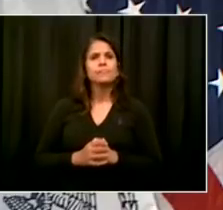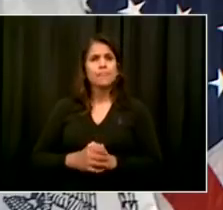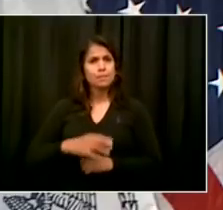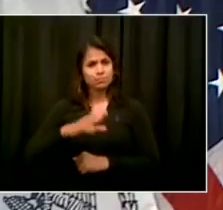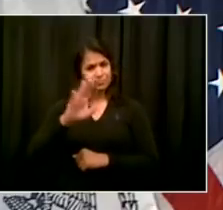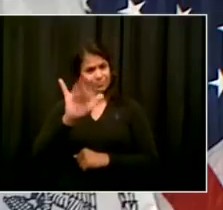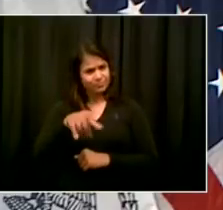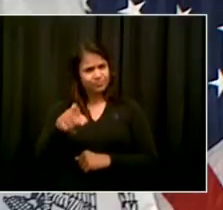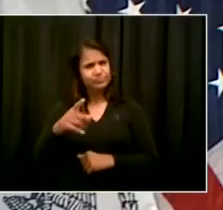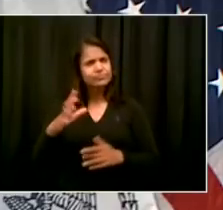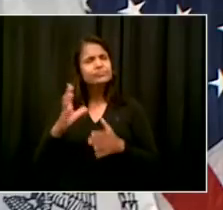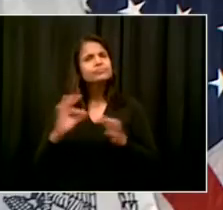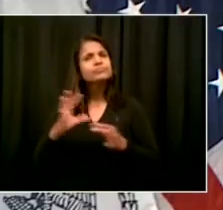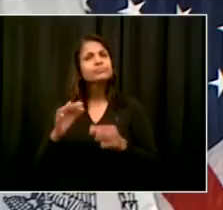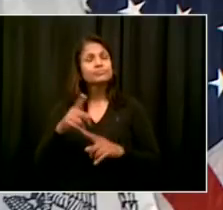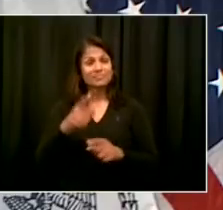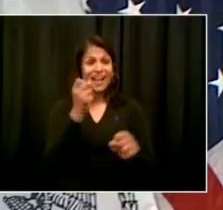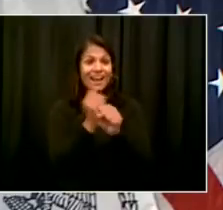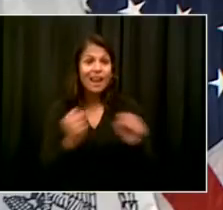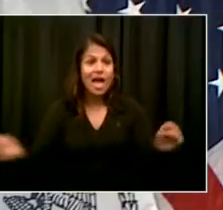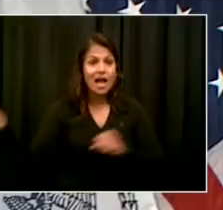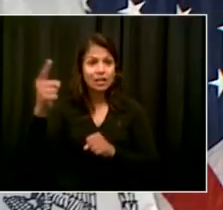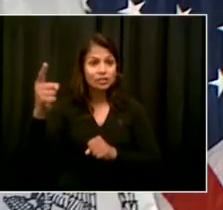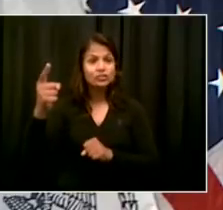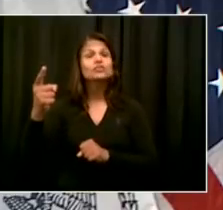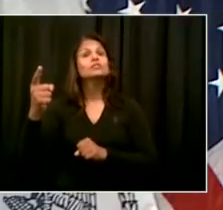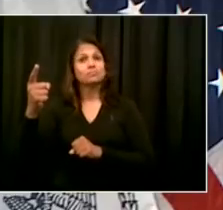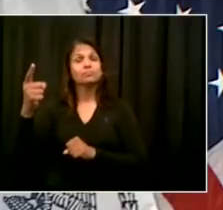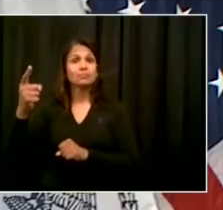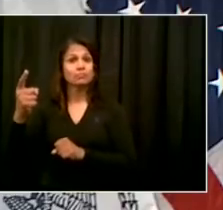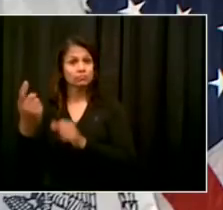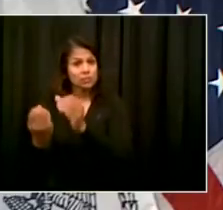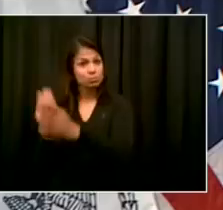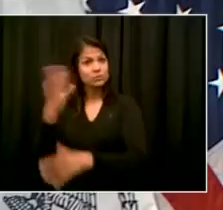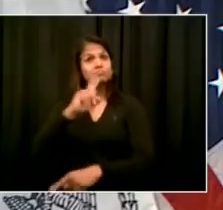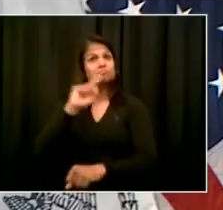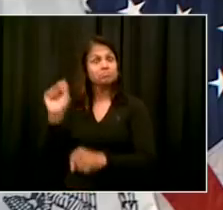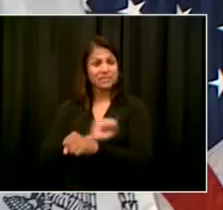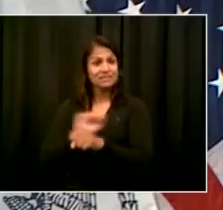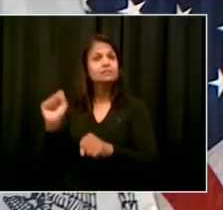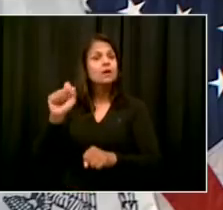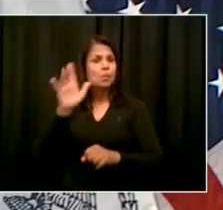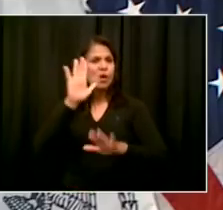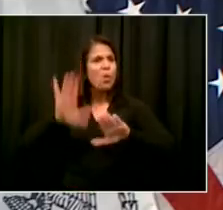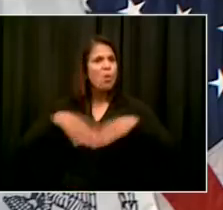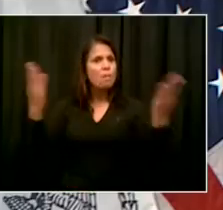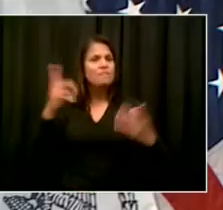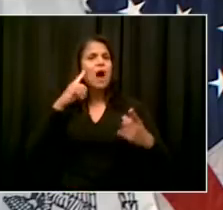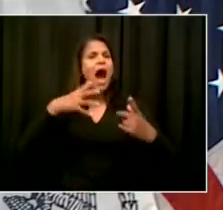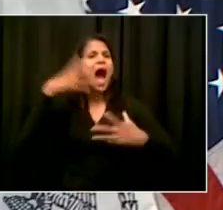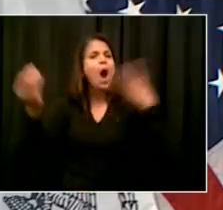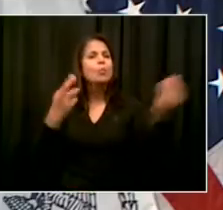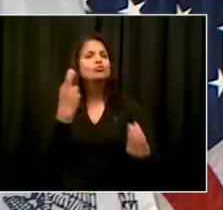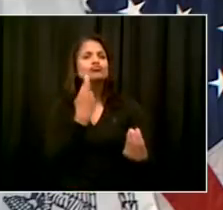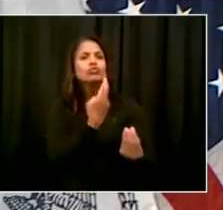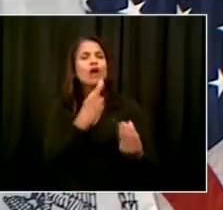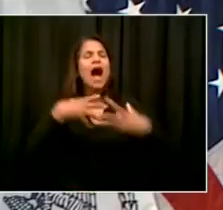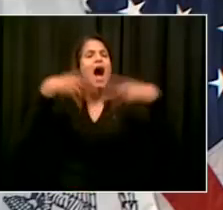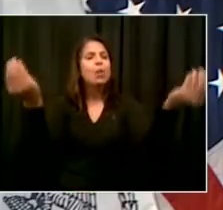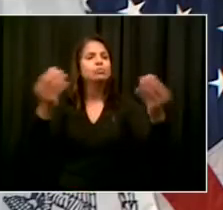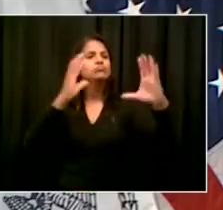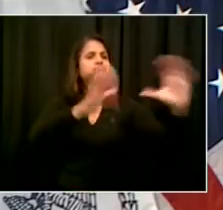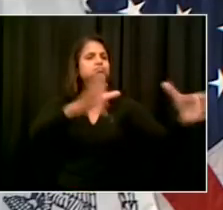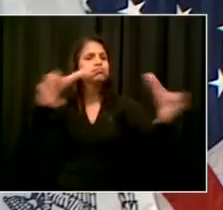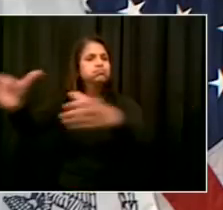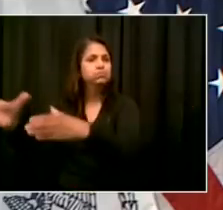or even for the streets and considering that it'll kill parking spaces? Thank you for asking. I think the whole thing's been a success, and we're definitely bringing it back